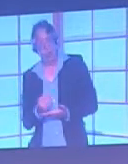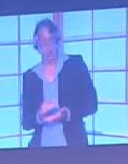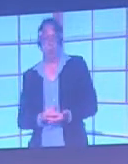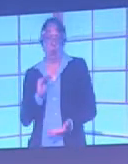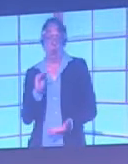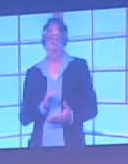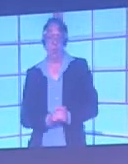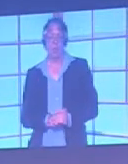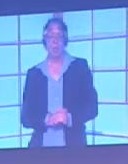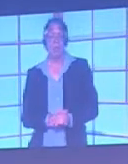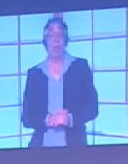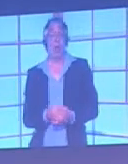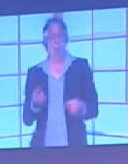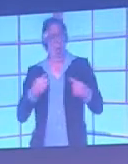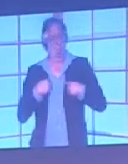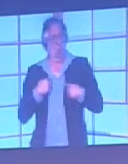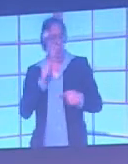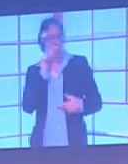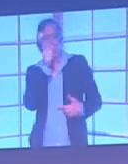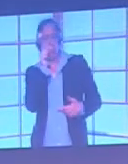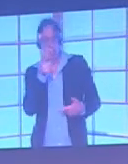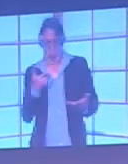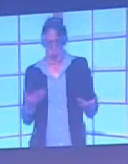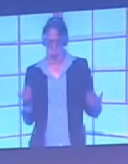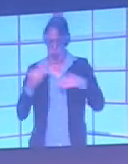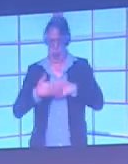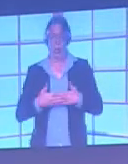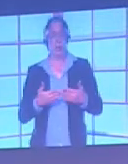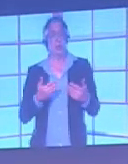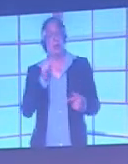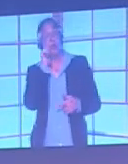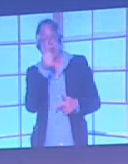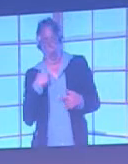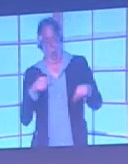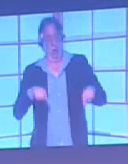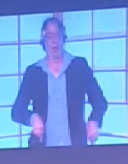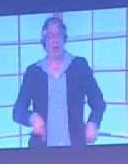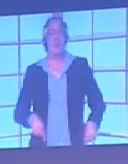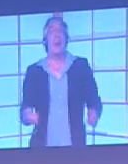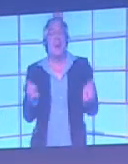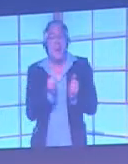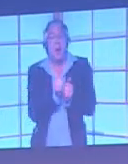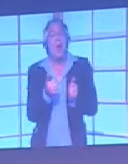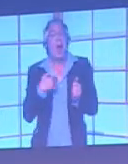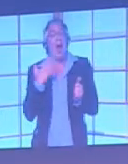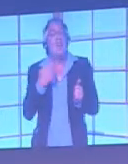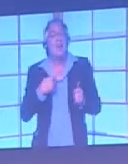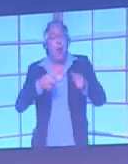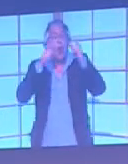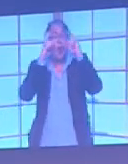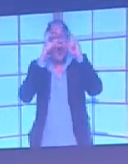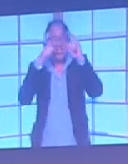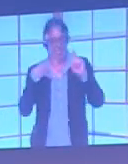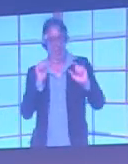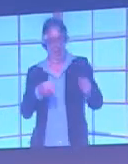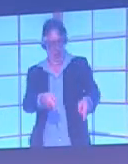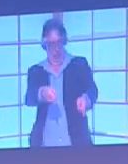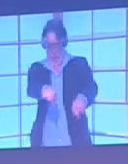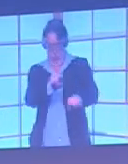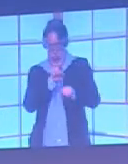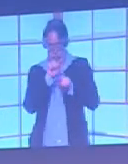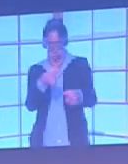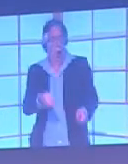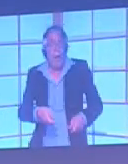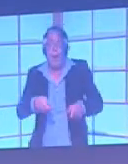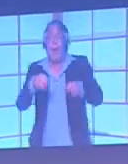And I'm going to be around later with some glasses that you can try on that shows you what it's like to be colour